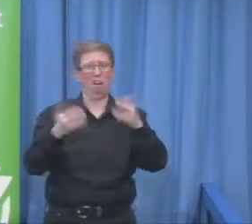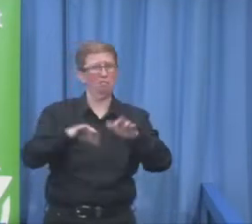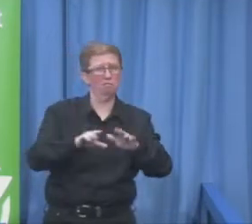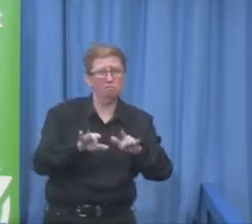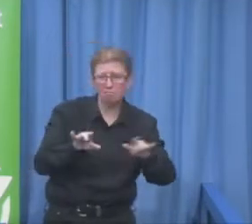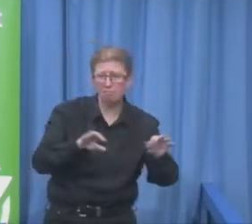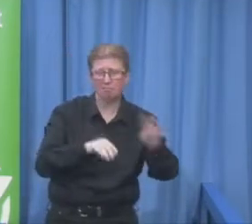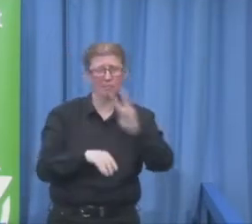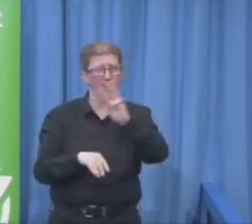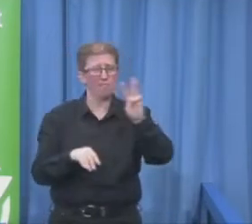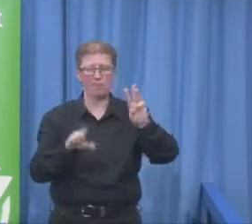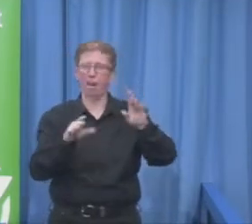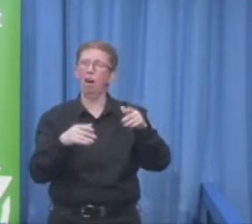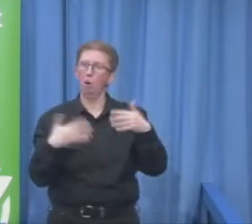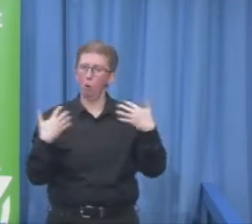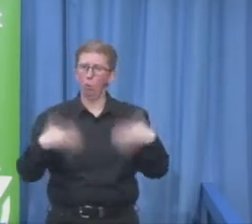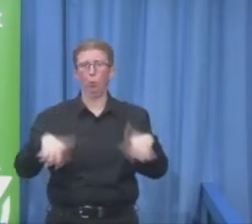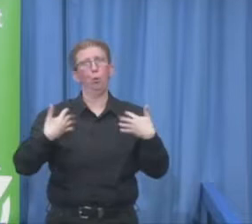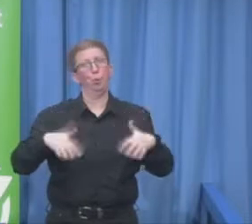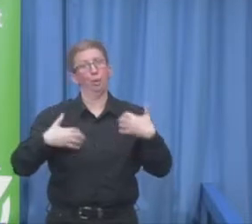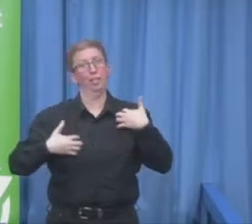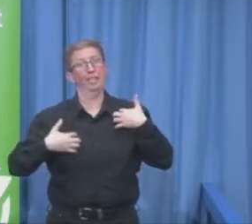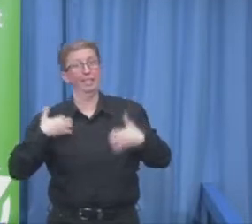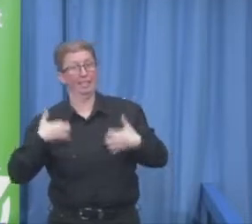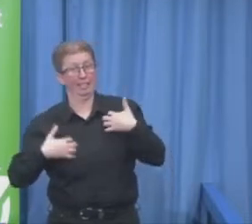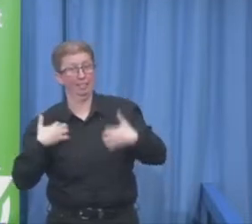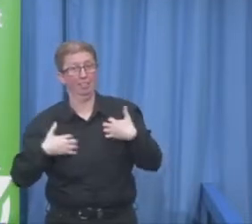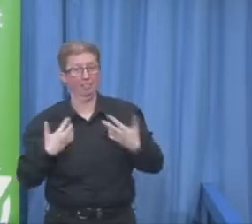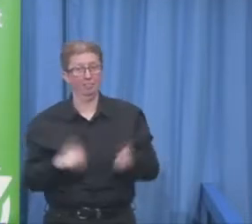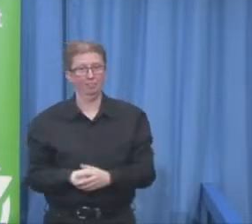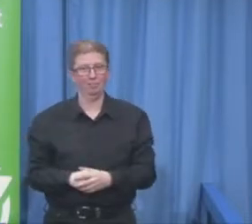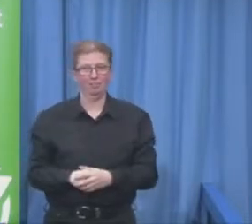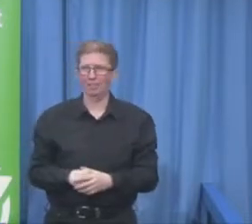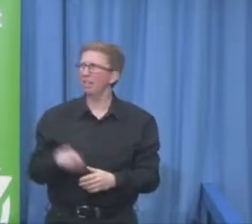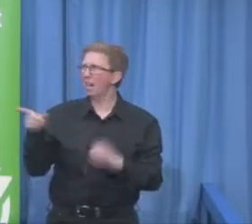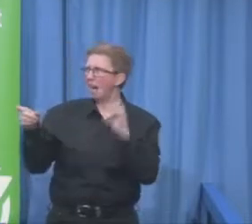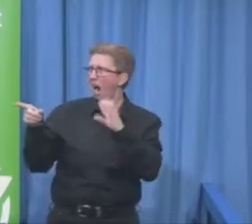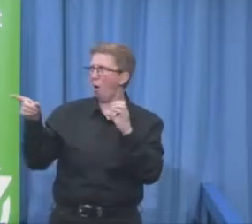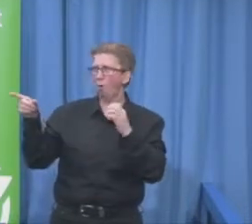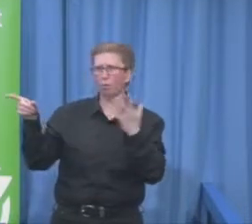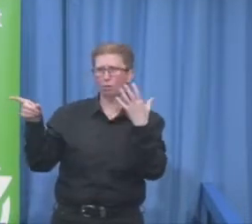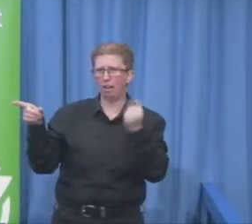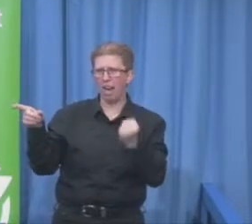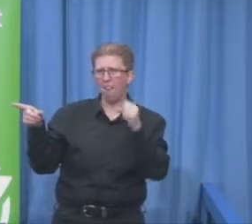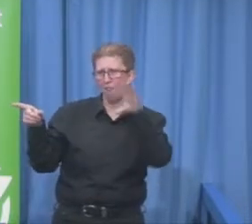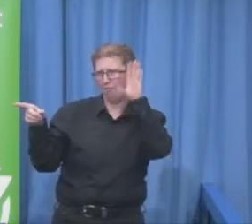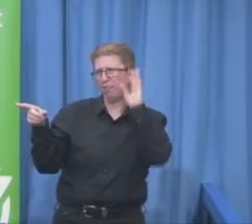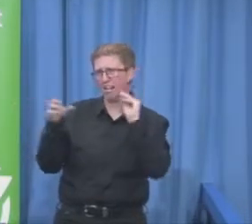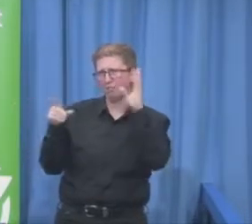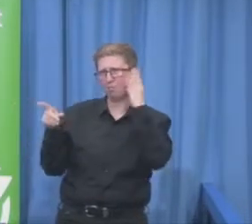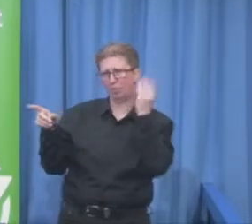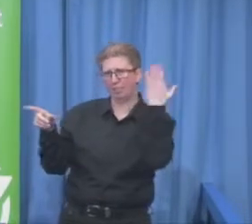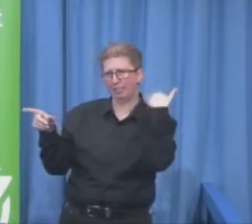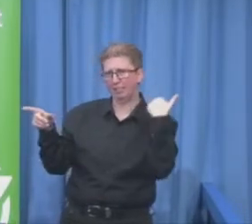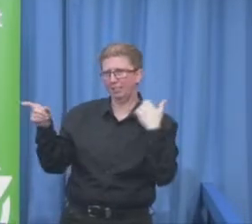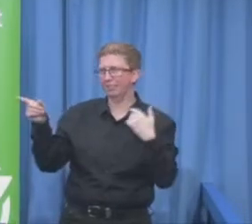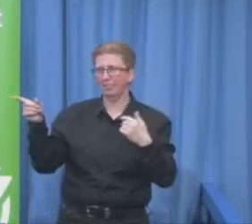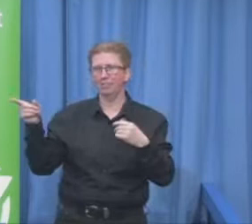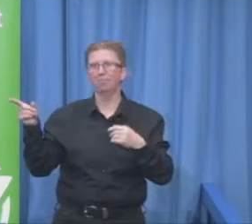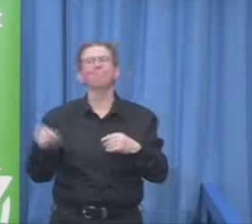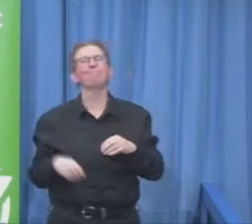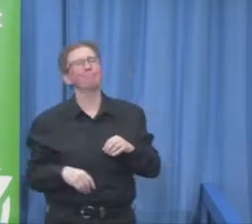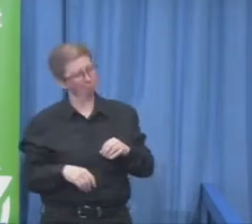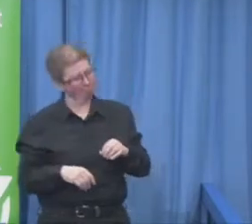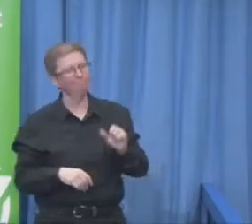Because you had some history with them, too. I did, actually. Just to say, this is a very, very important time for a program or a project like